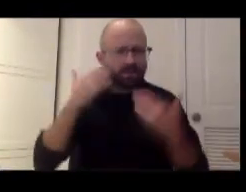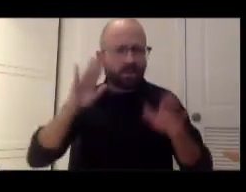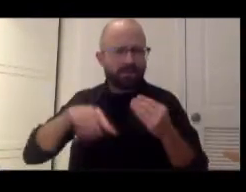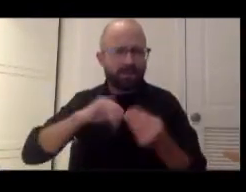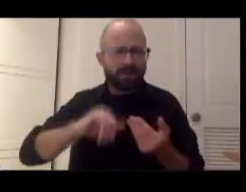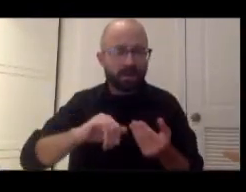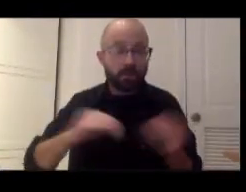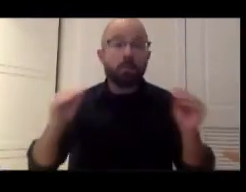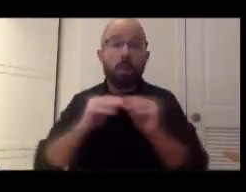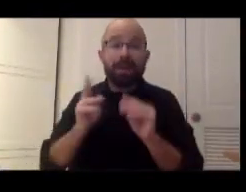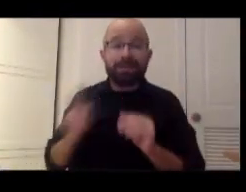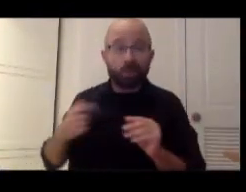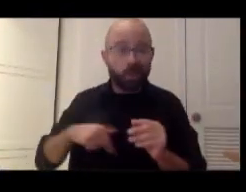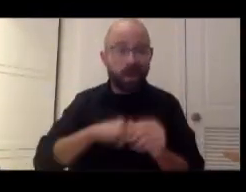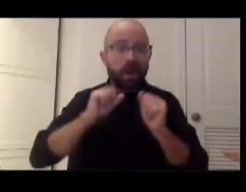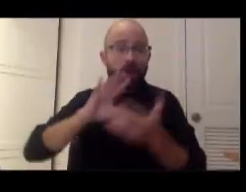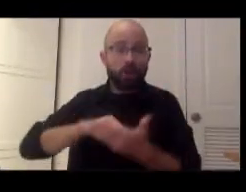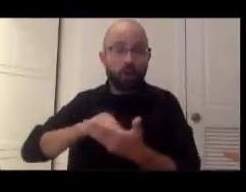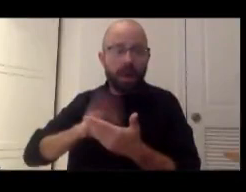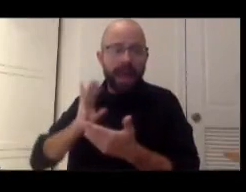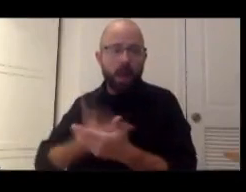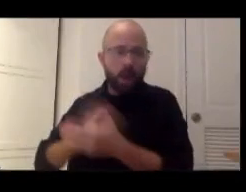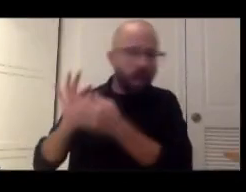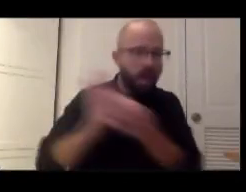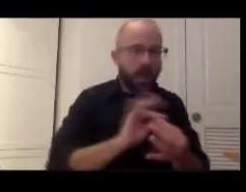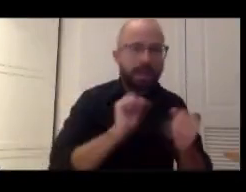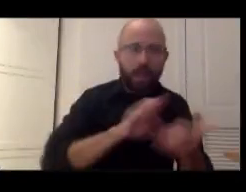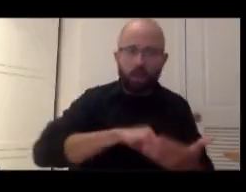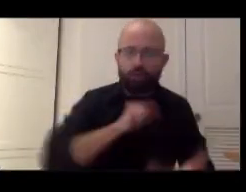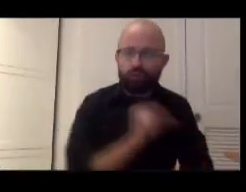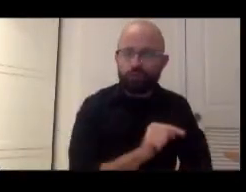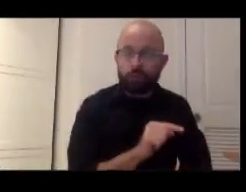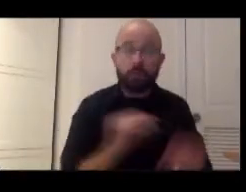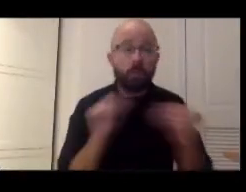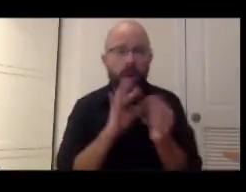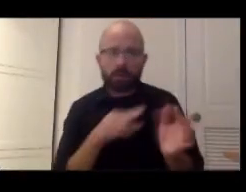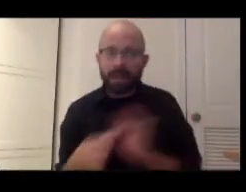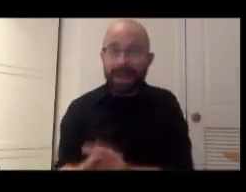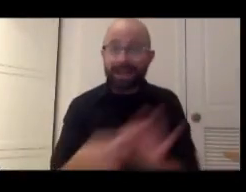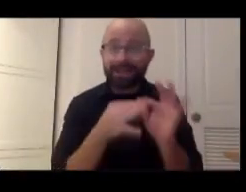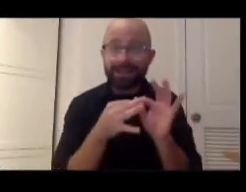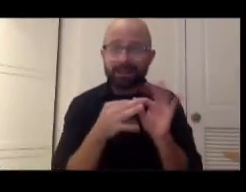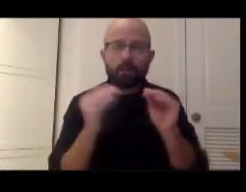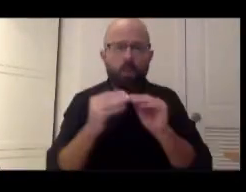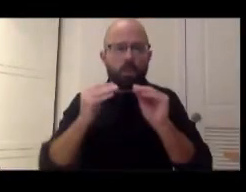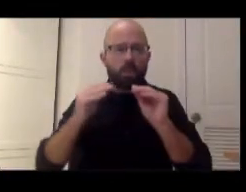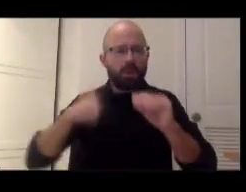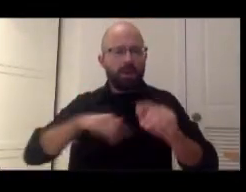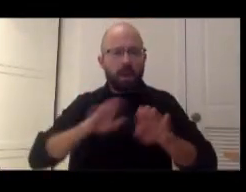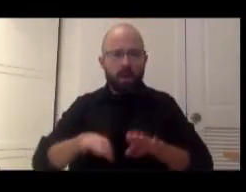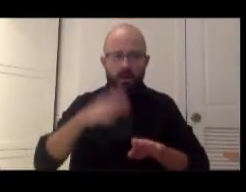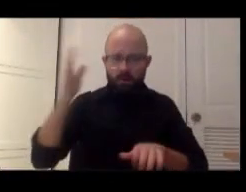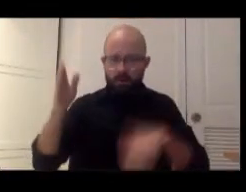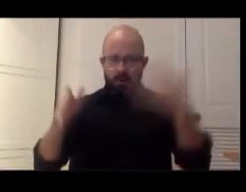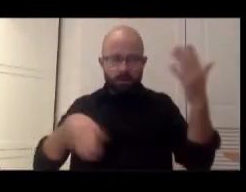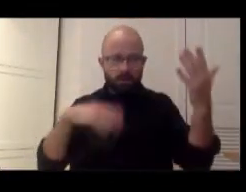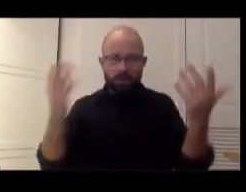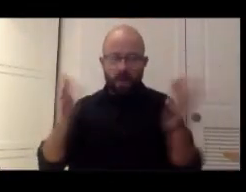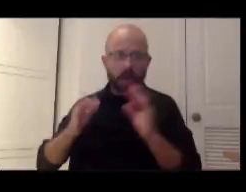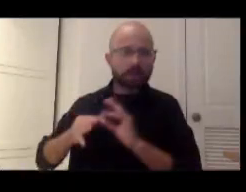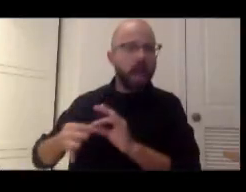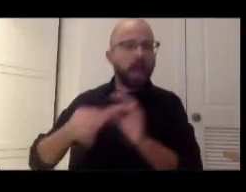There's more of our connection to learn, and the better we can be connected to each other, the better we can unravel our sense of what these solidarities mean.